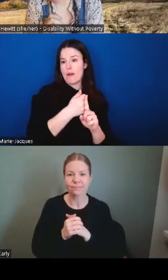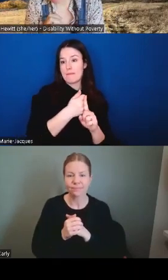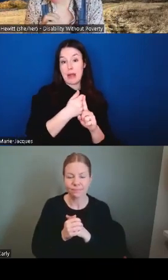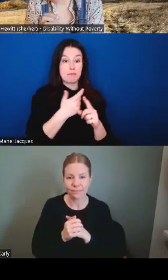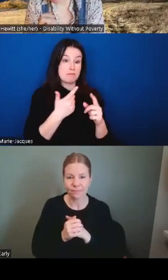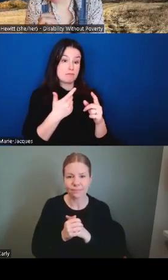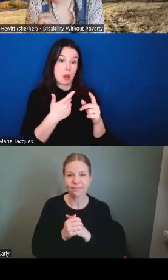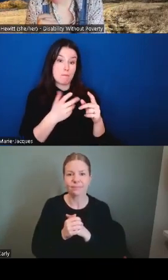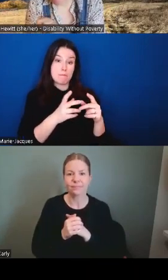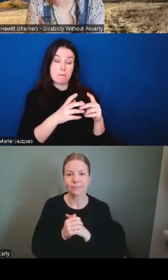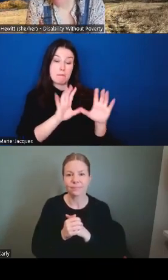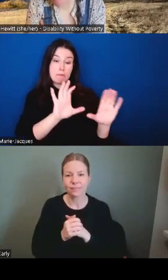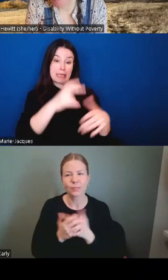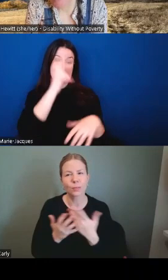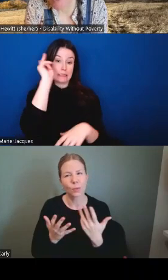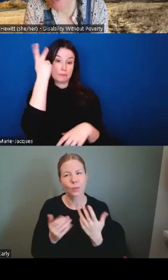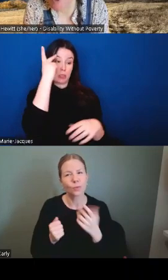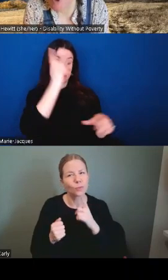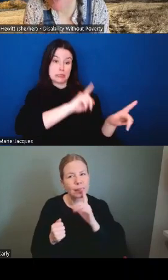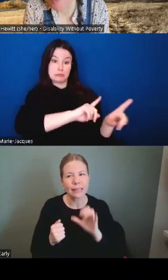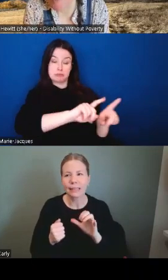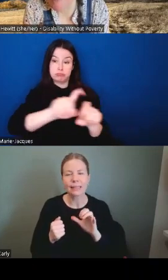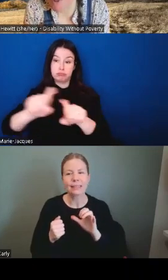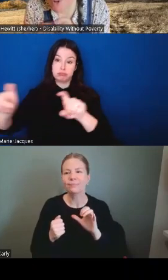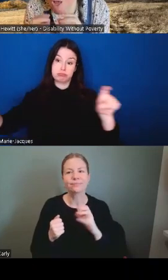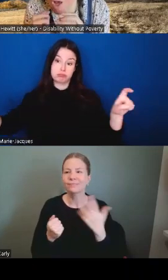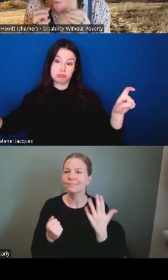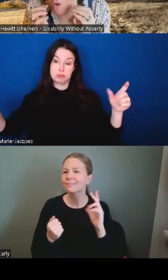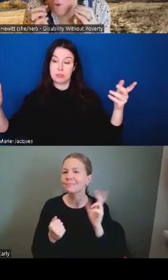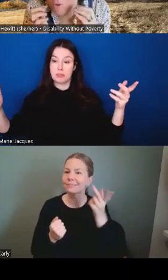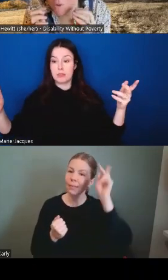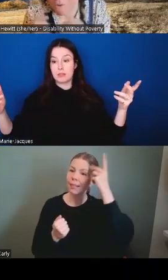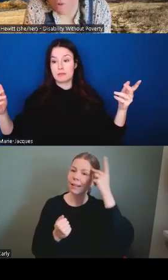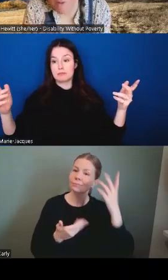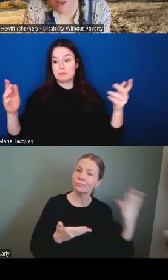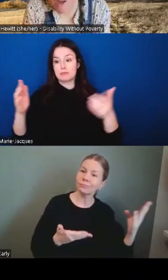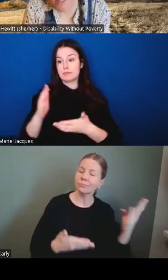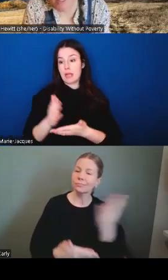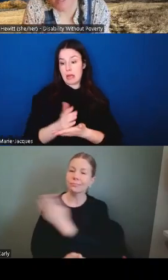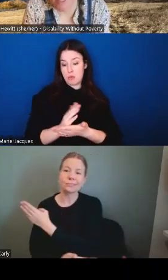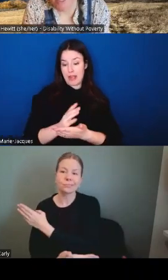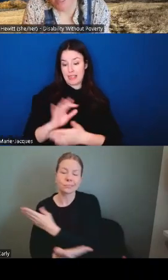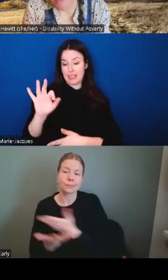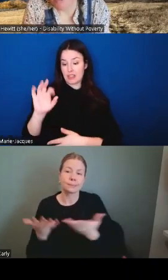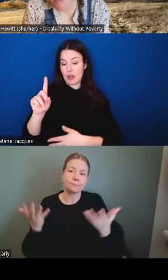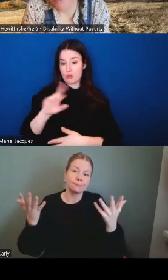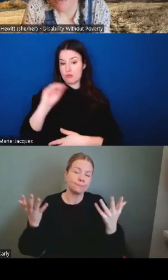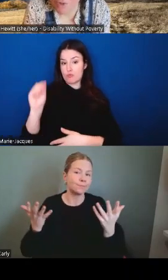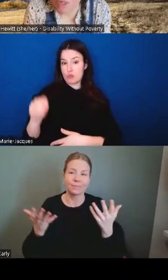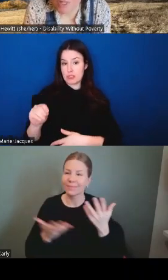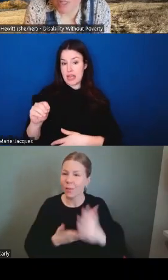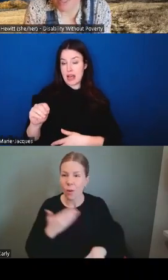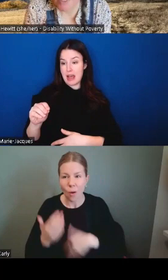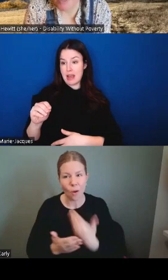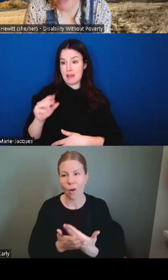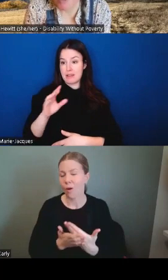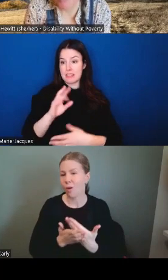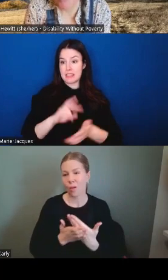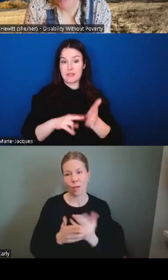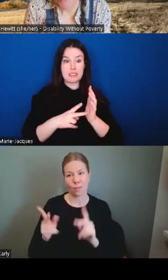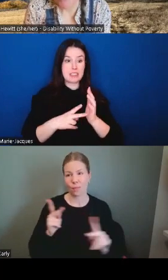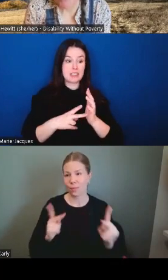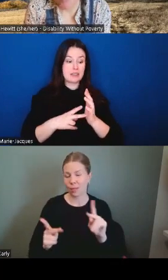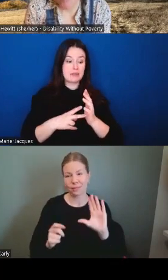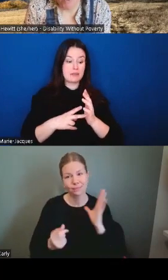percent so this revolution has caught on to people of all parties and it could the raw needs to